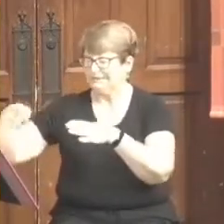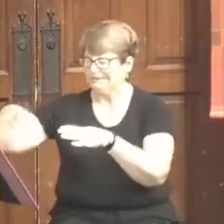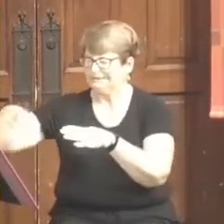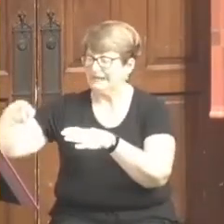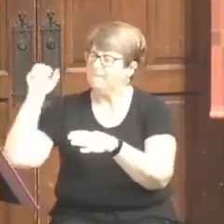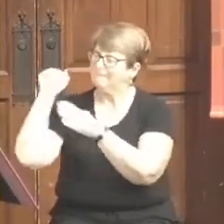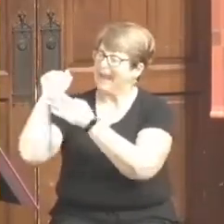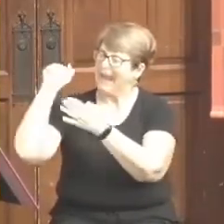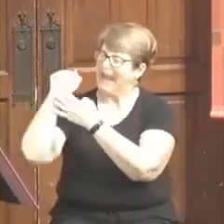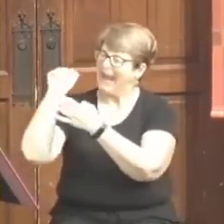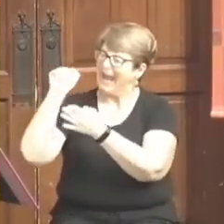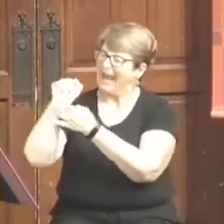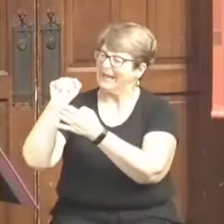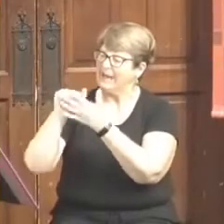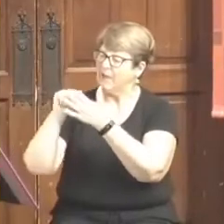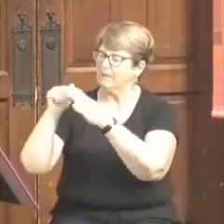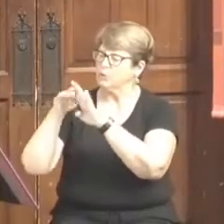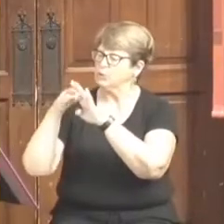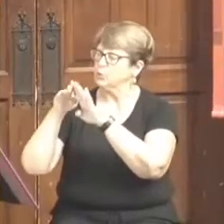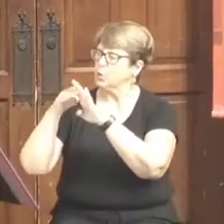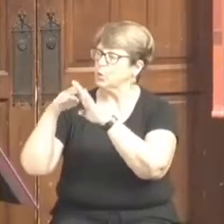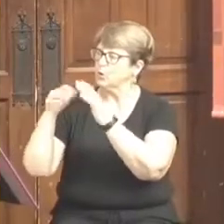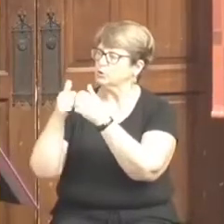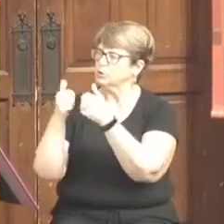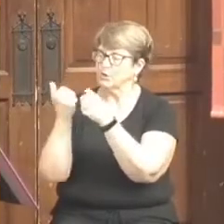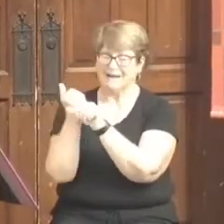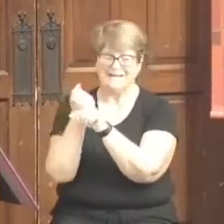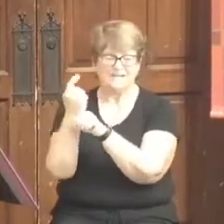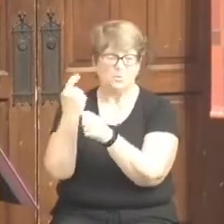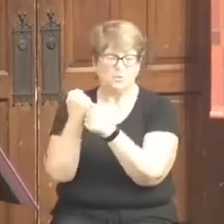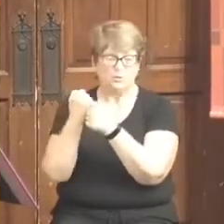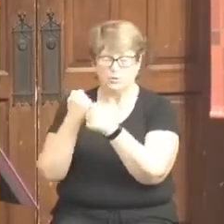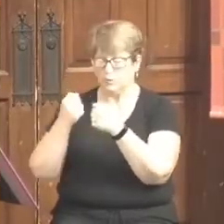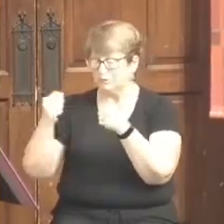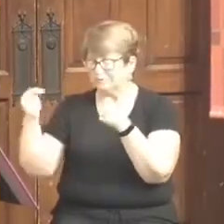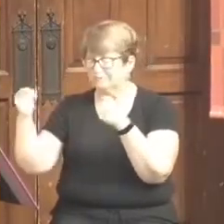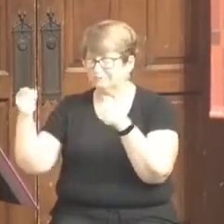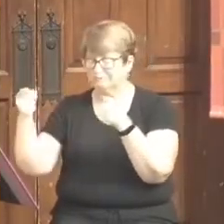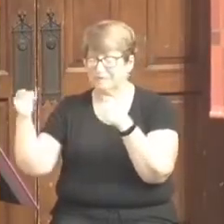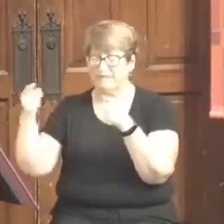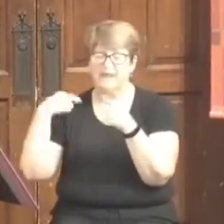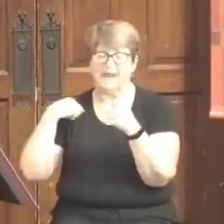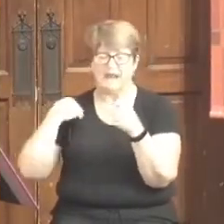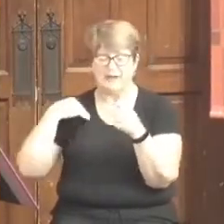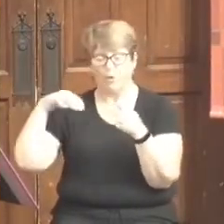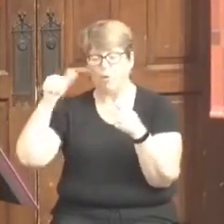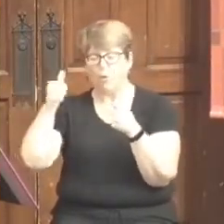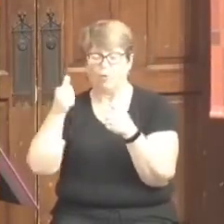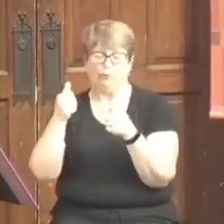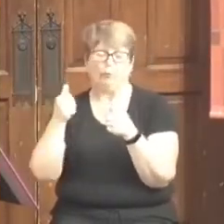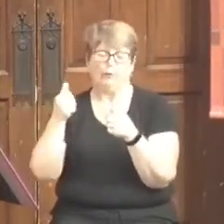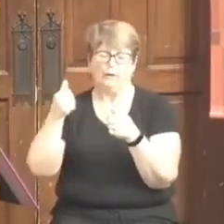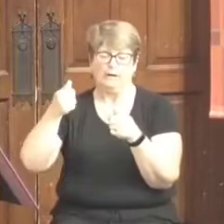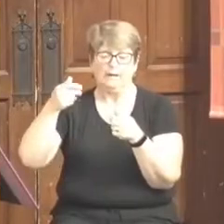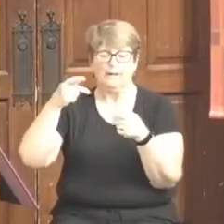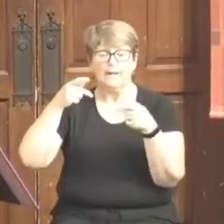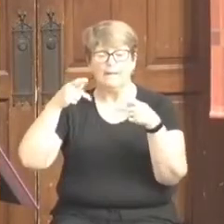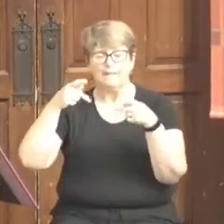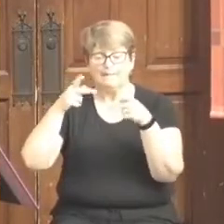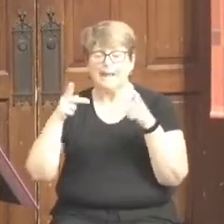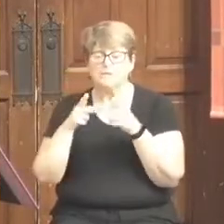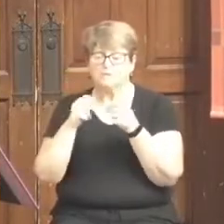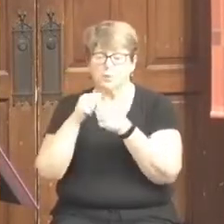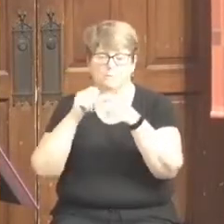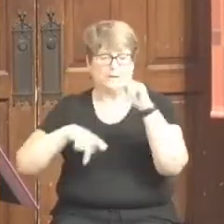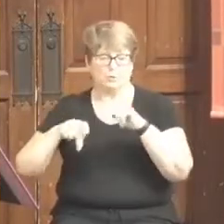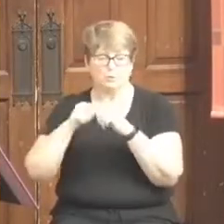banged on a side door to try and get somebody because they had a homeless ministry in the Salvation Army. So I banged on the door